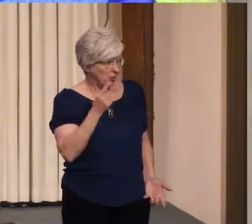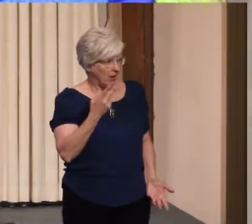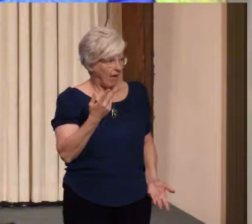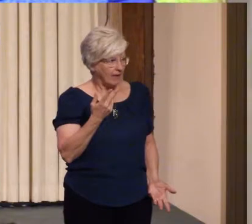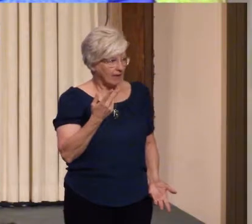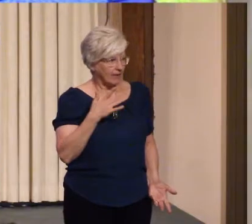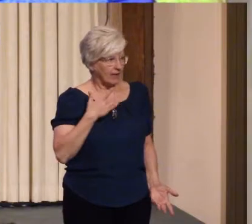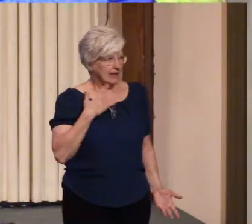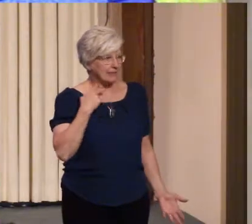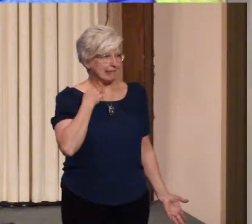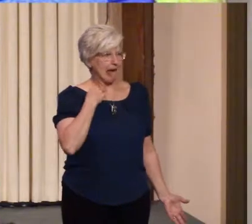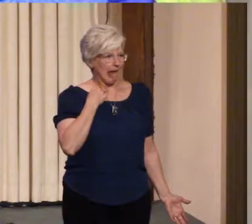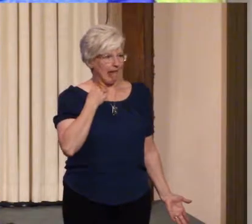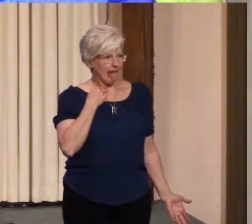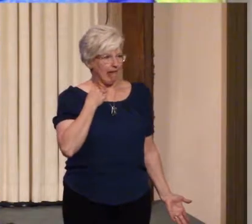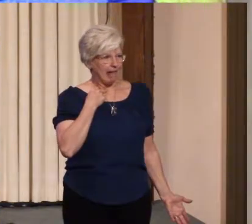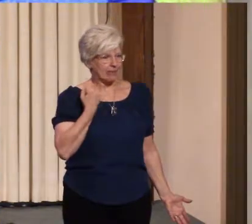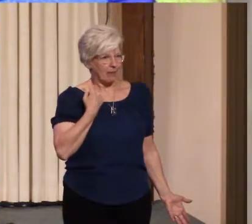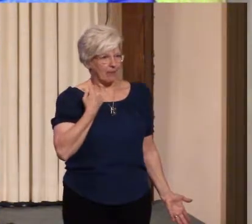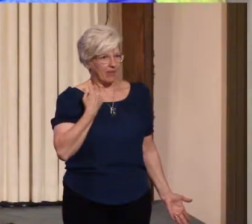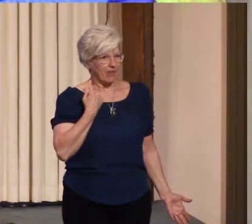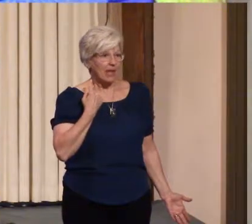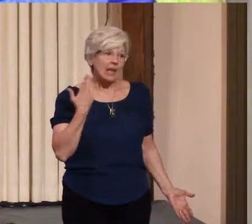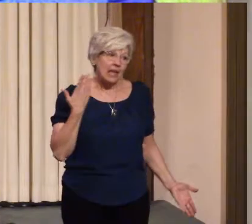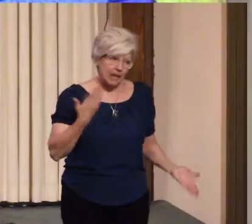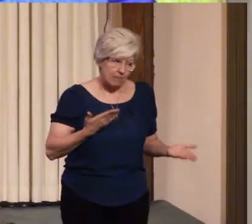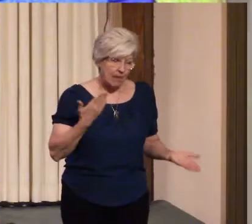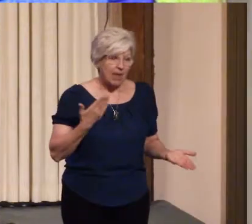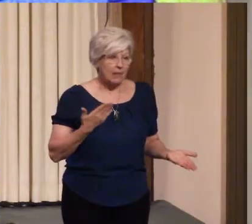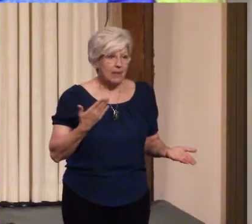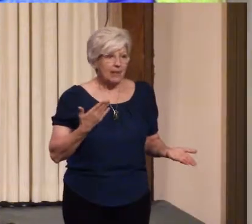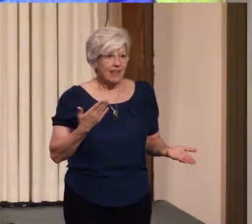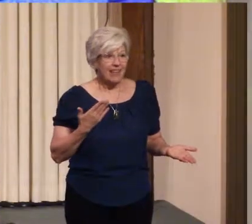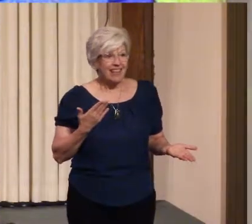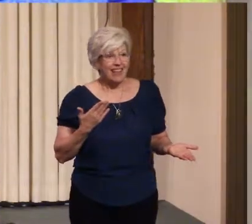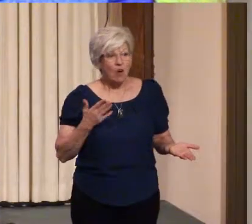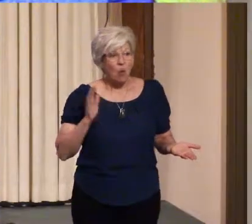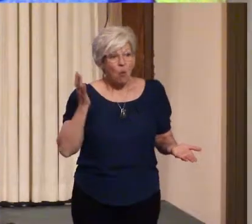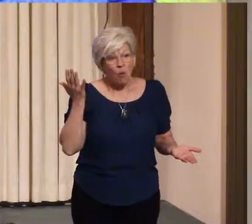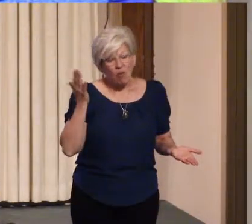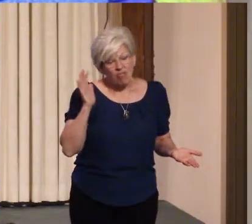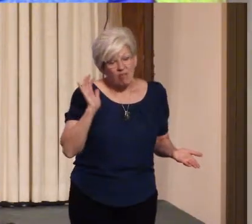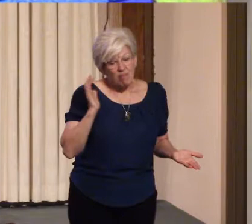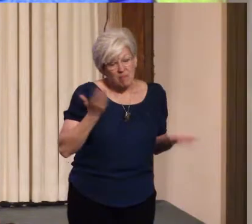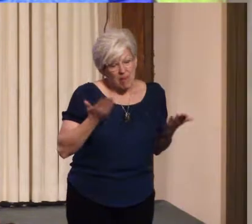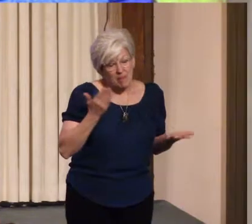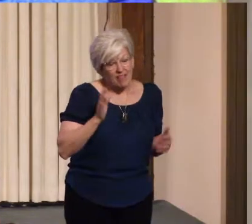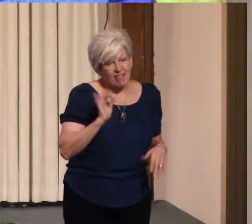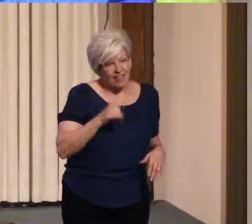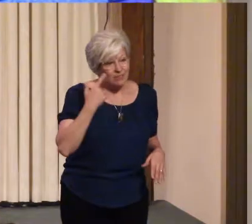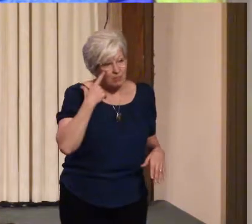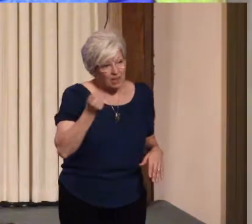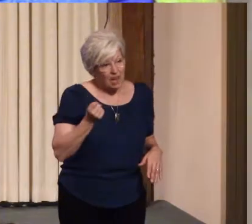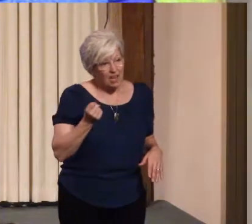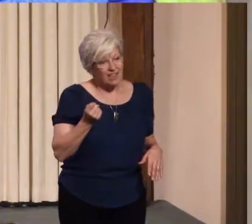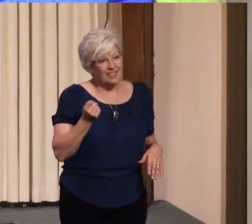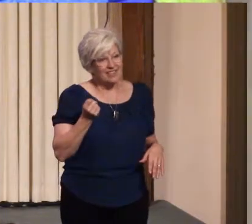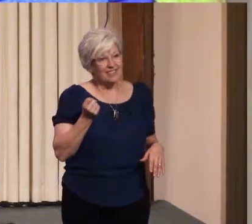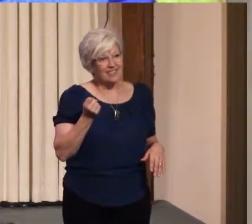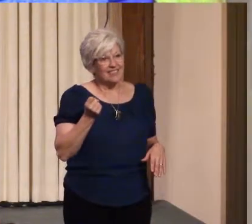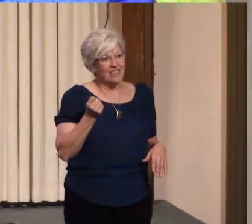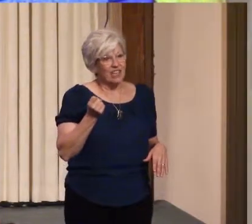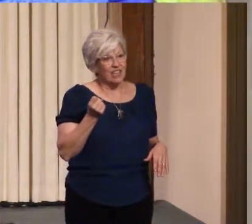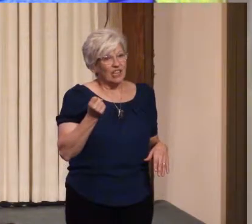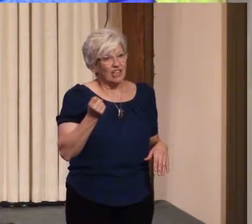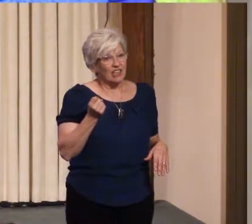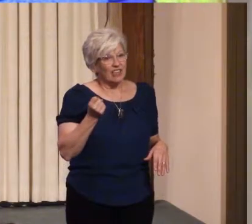that it's very possible that why you're stuck in attempting to manifest or in doing the work that you wish to do it may very well